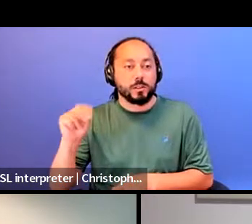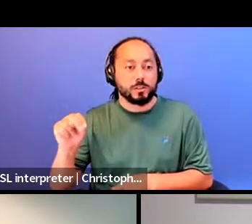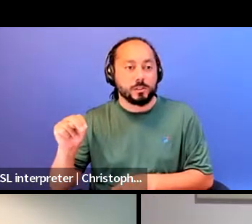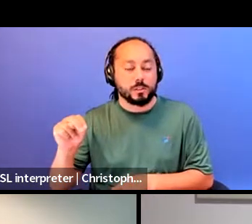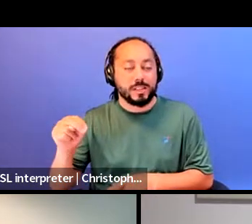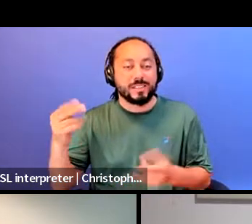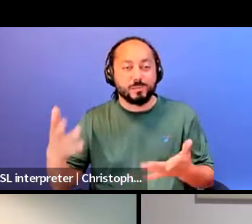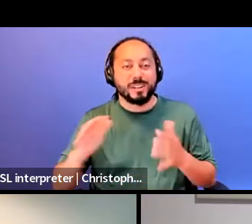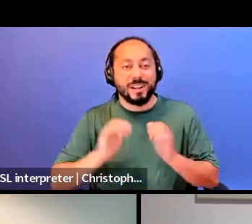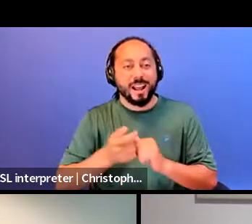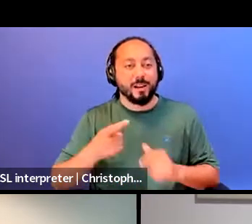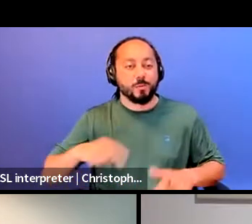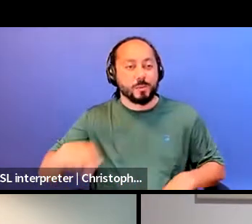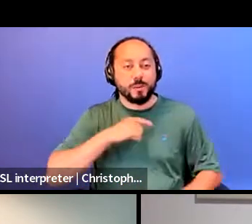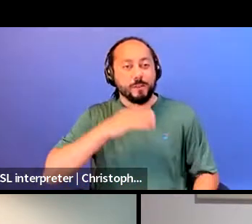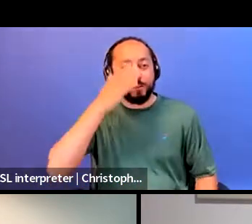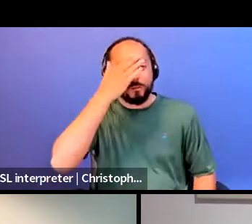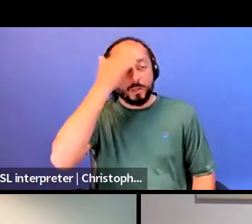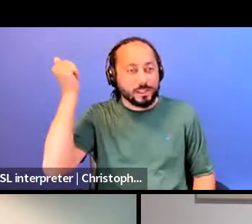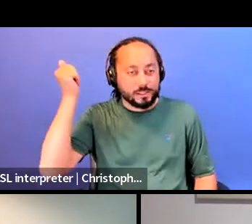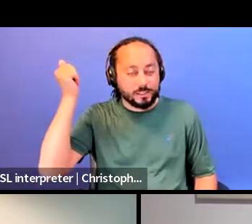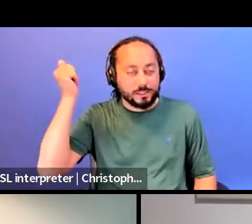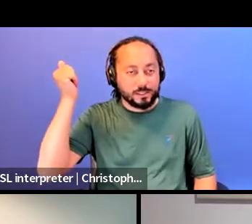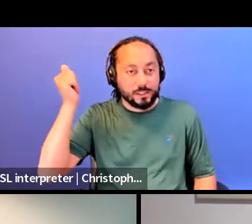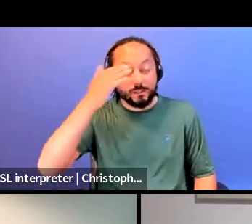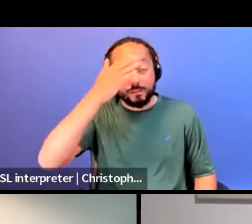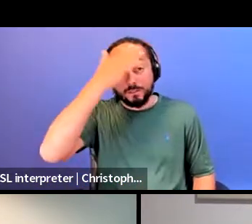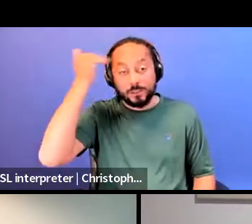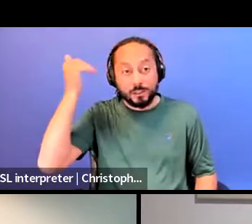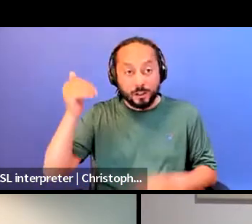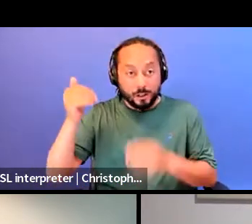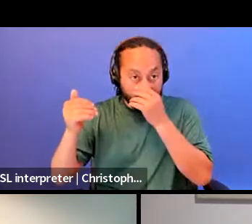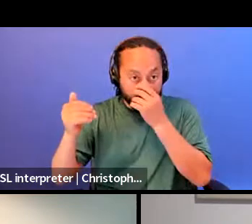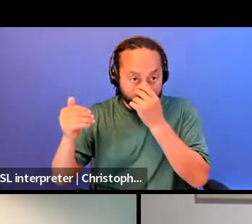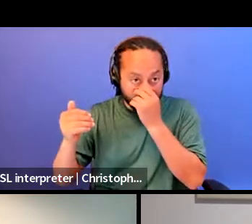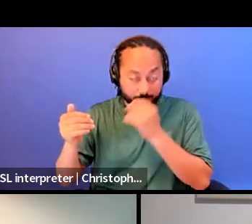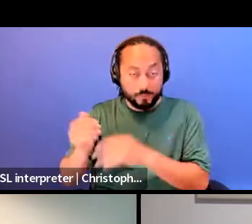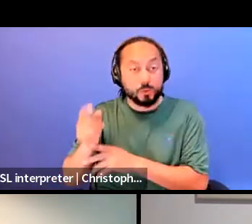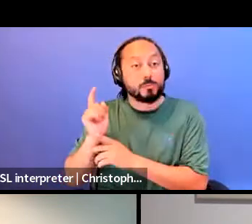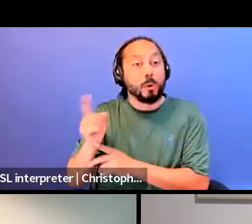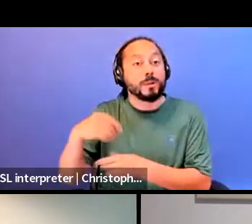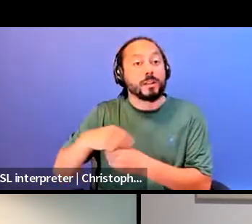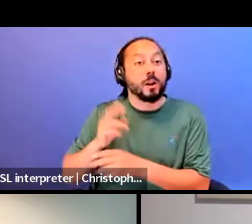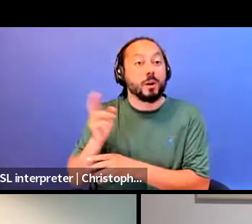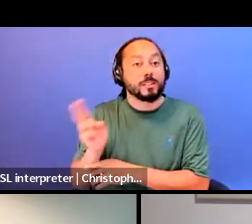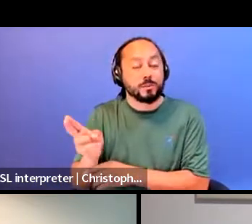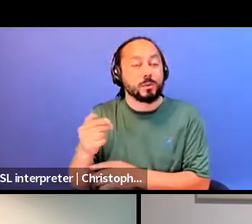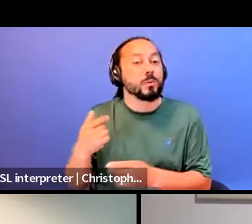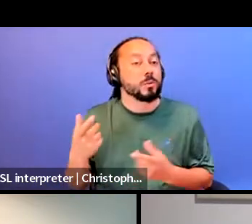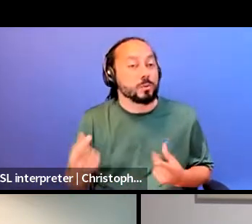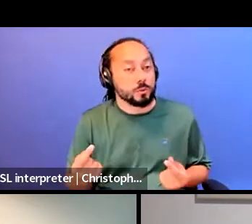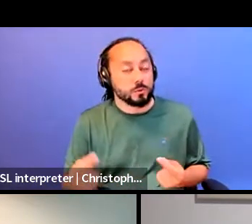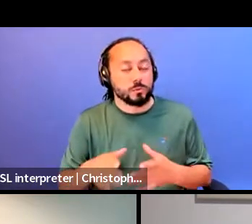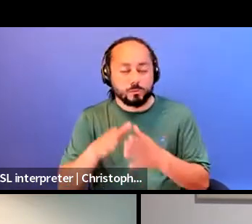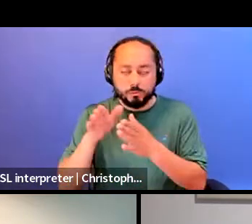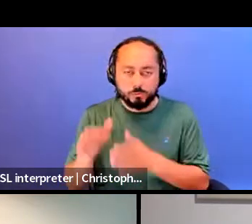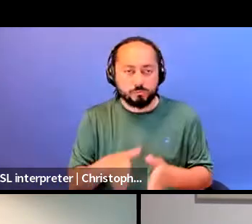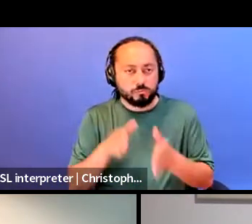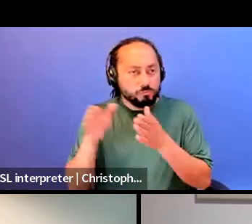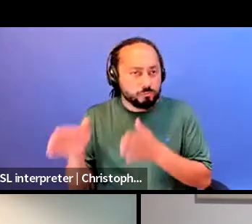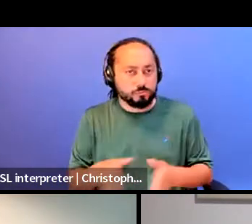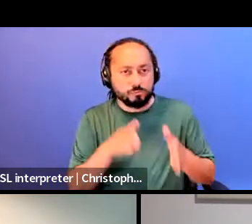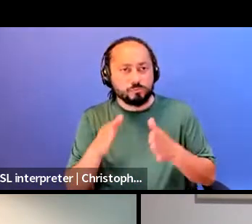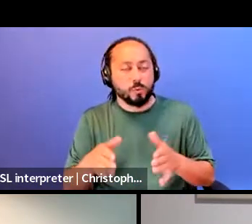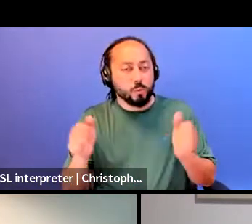that we forget that there were moments in our history when we organized, when we organized alongside